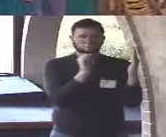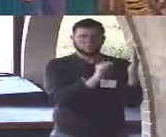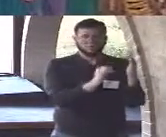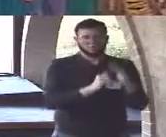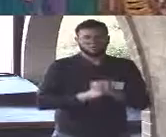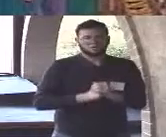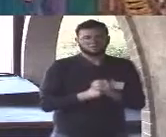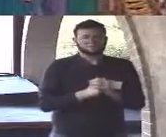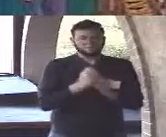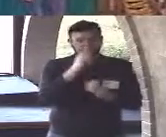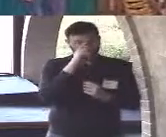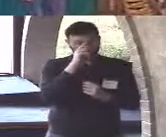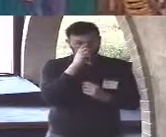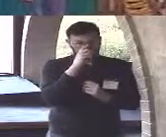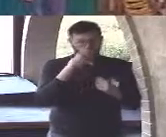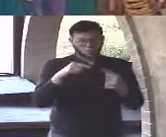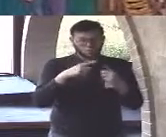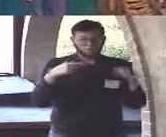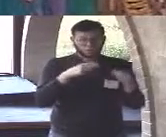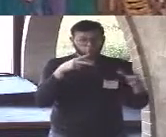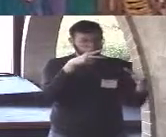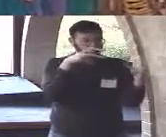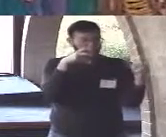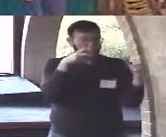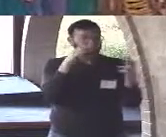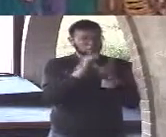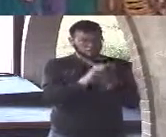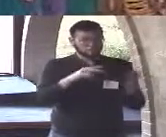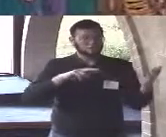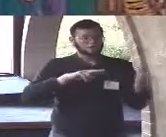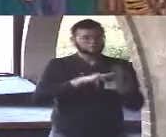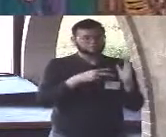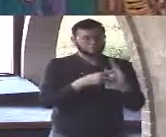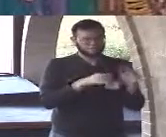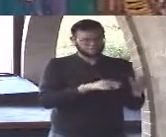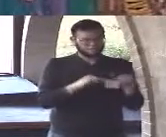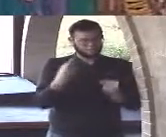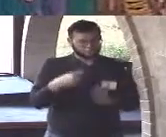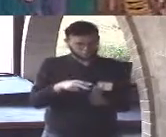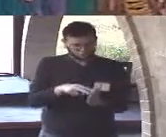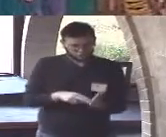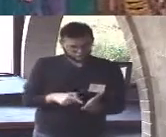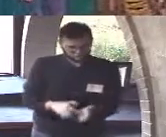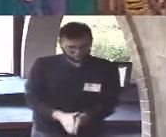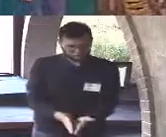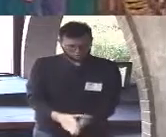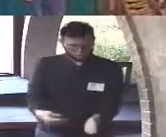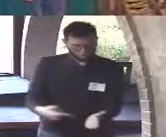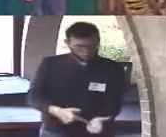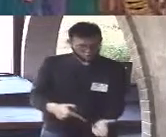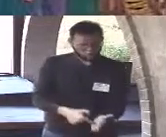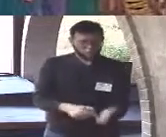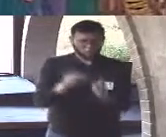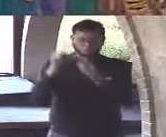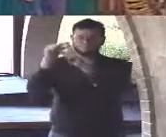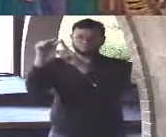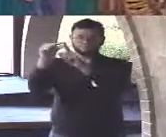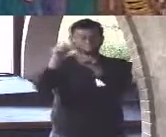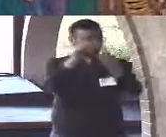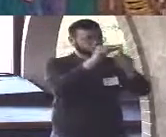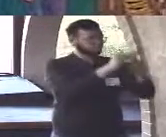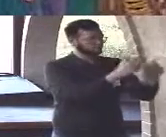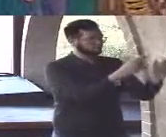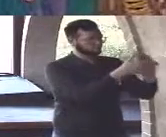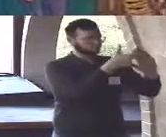is a textual experience and like all encounters with complex text this so-called simple